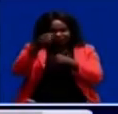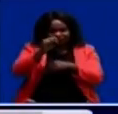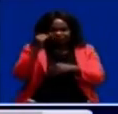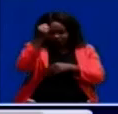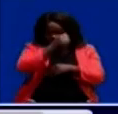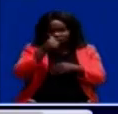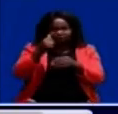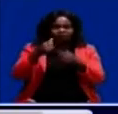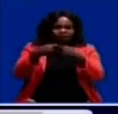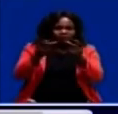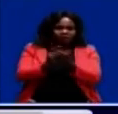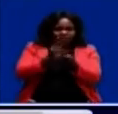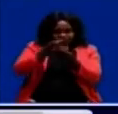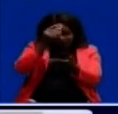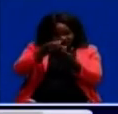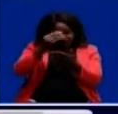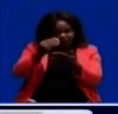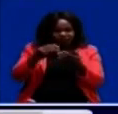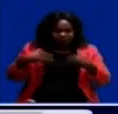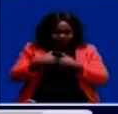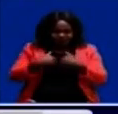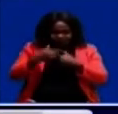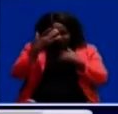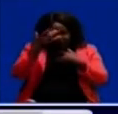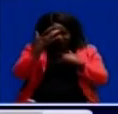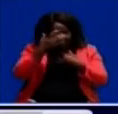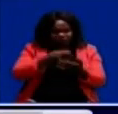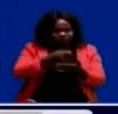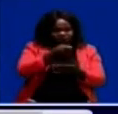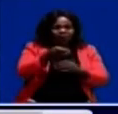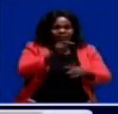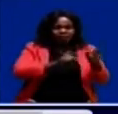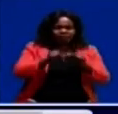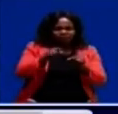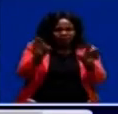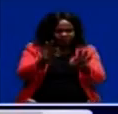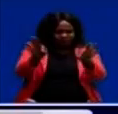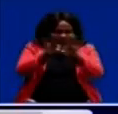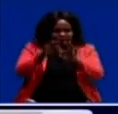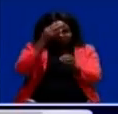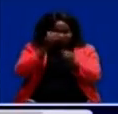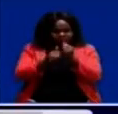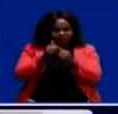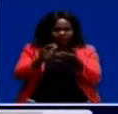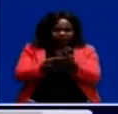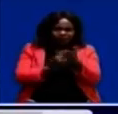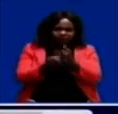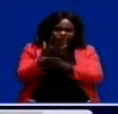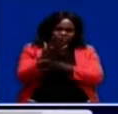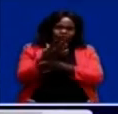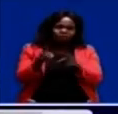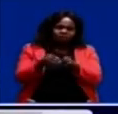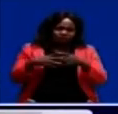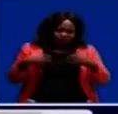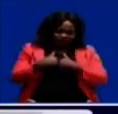African region for the study of zoonosis, which have become important due to rapid world population growth and intensive